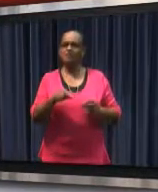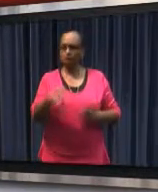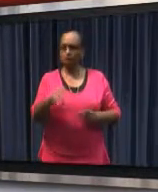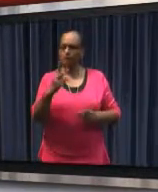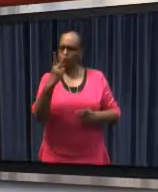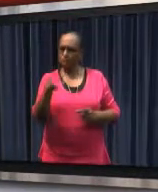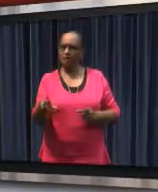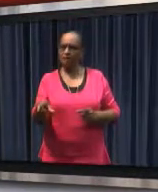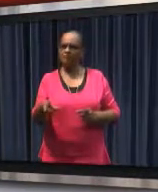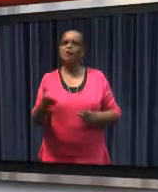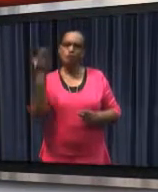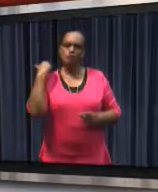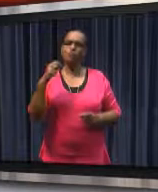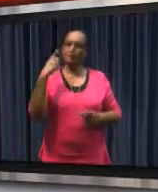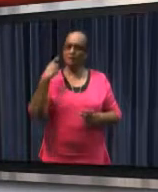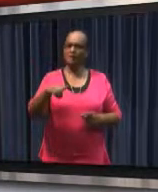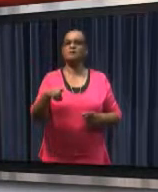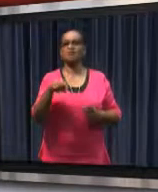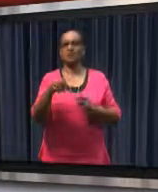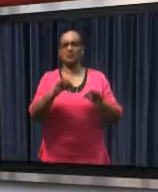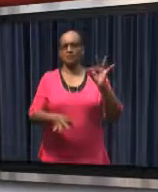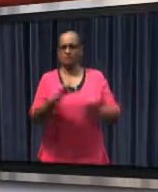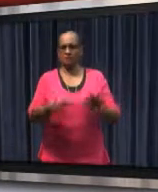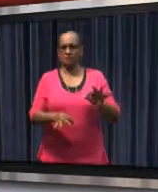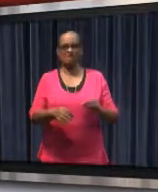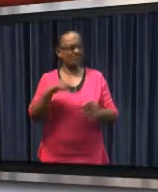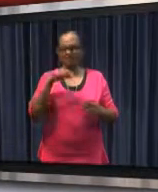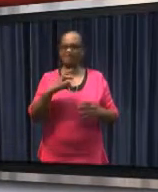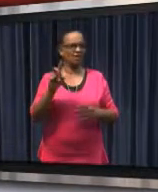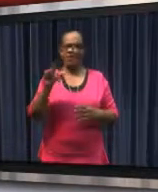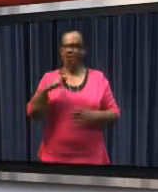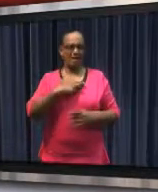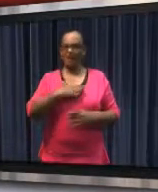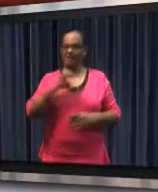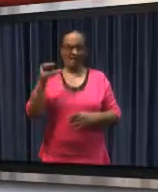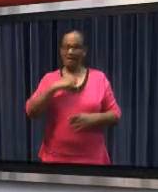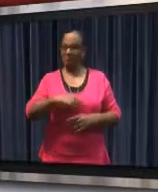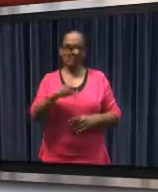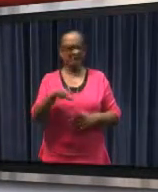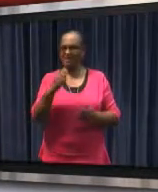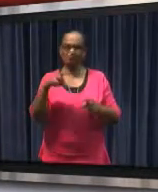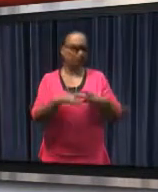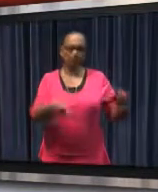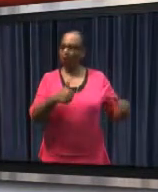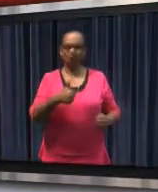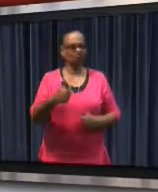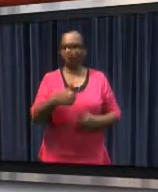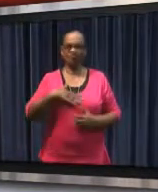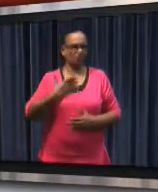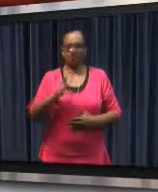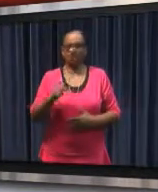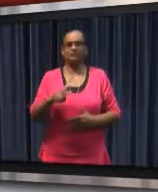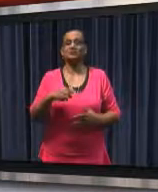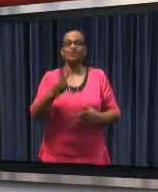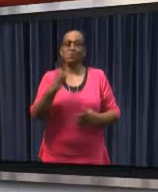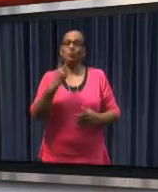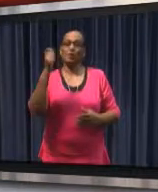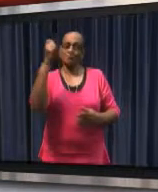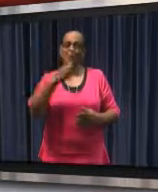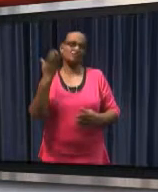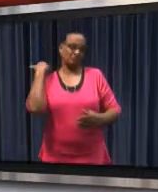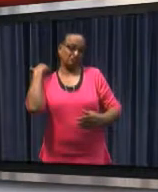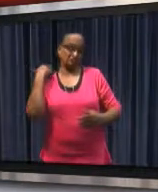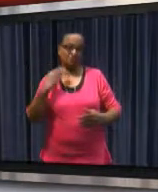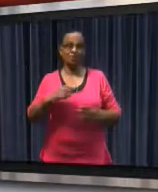took place last Tuesday according to Lobo the case is still not progressing the way he would like it to go